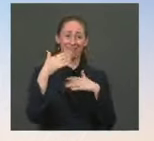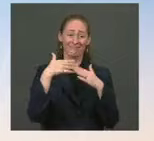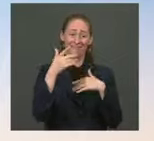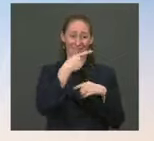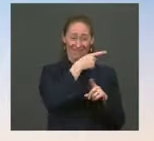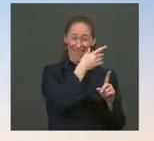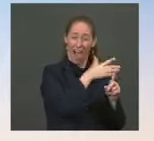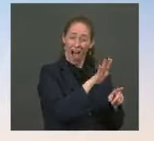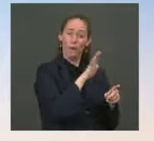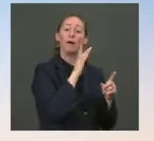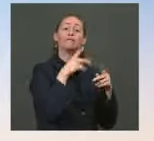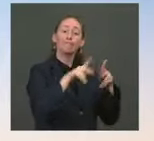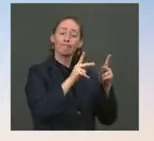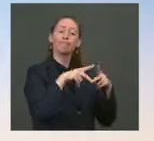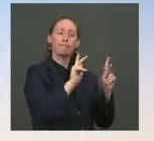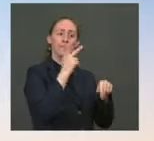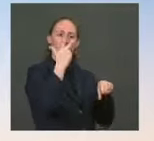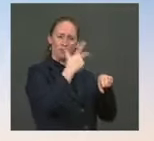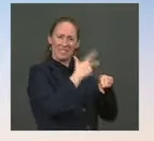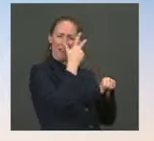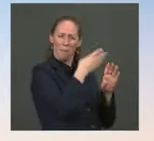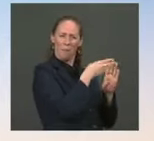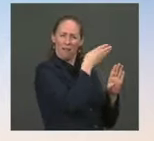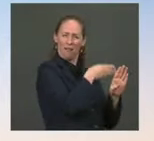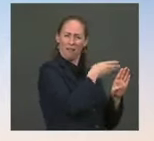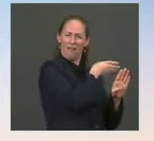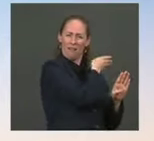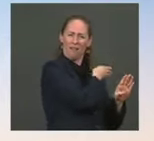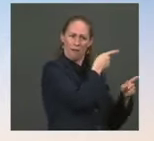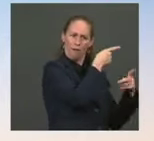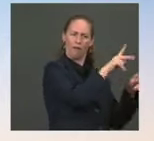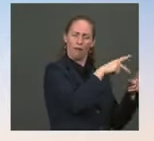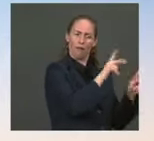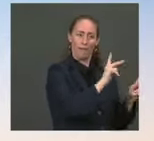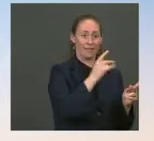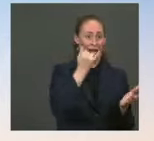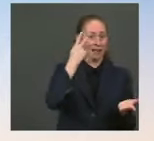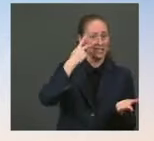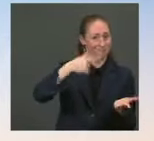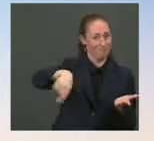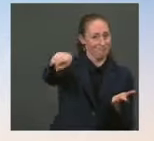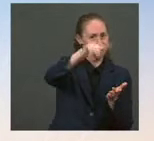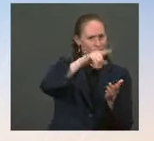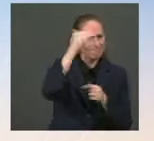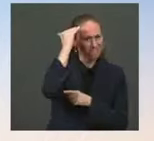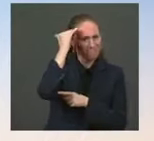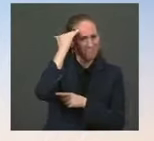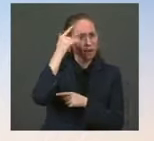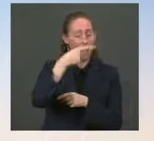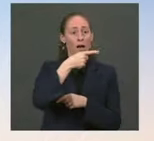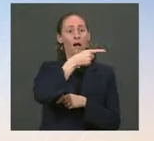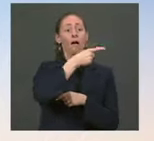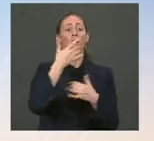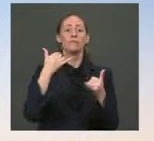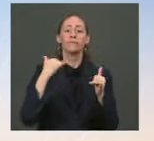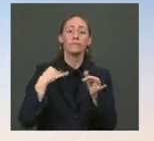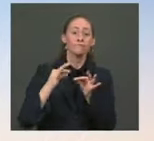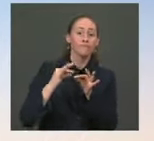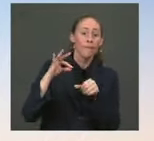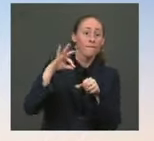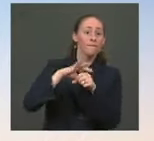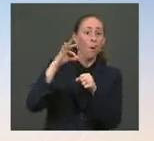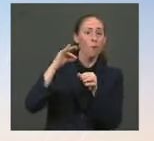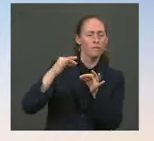administration. So obviously, as has been reported, and the vote has been delayed, there's still an opportunity for